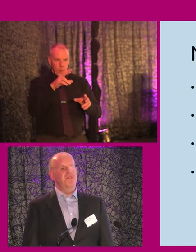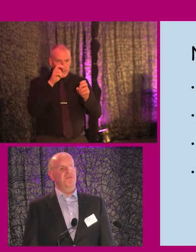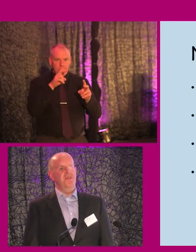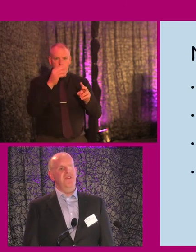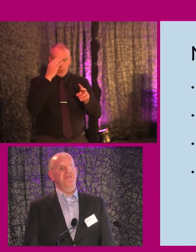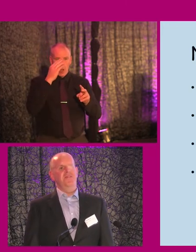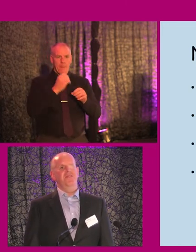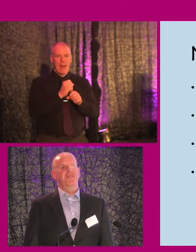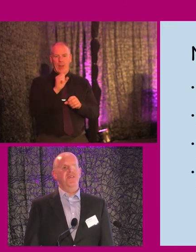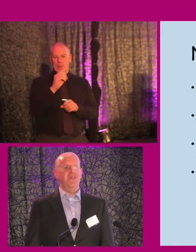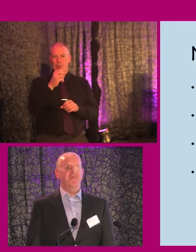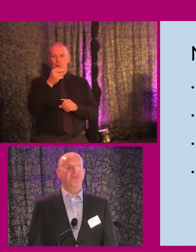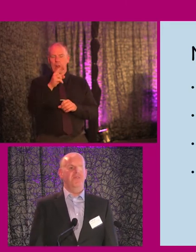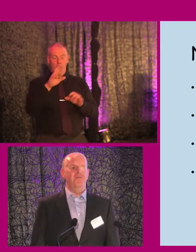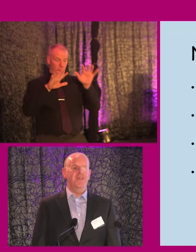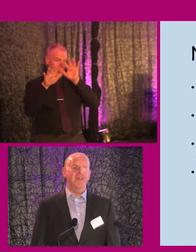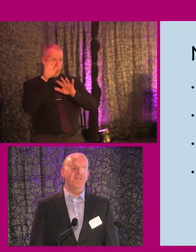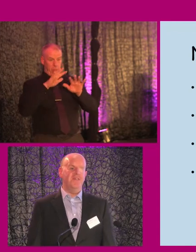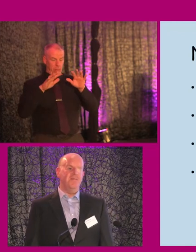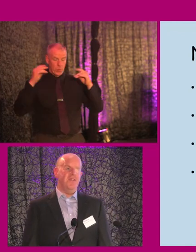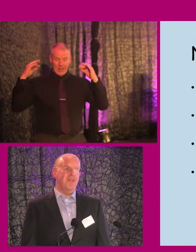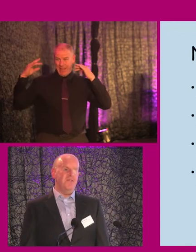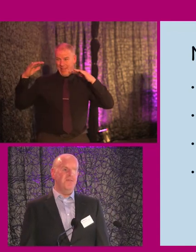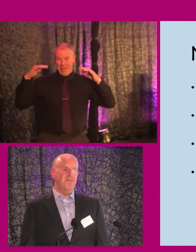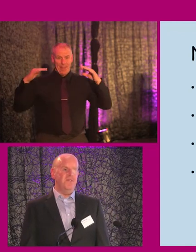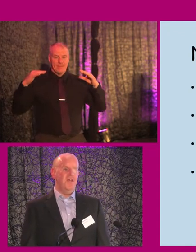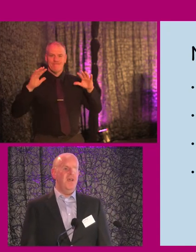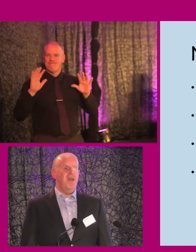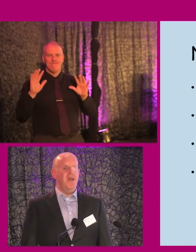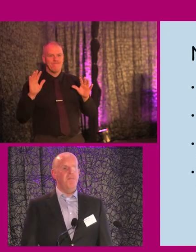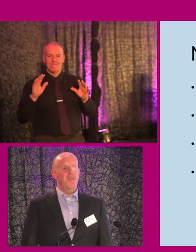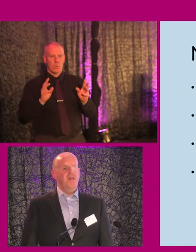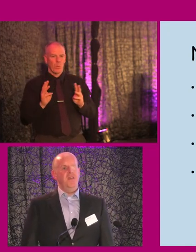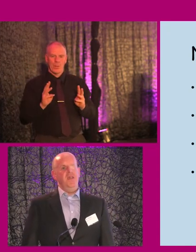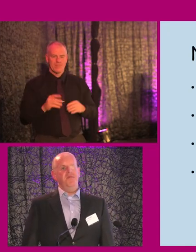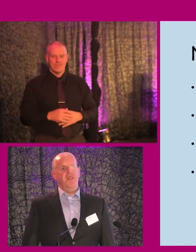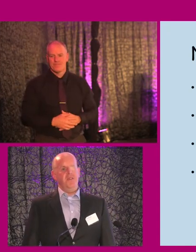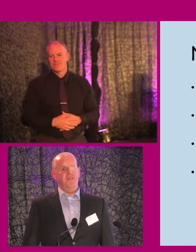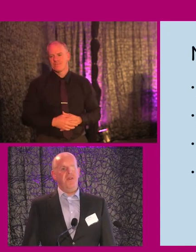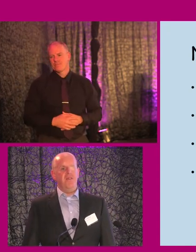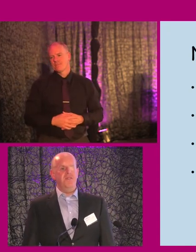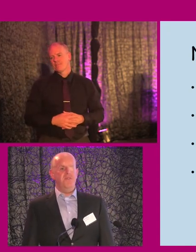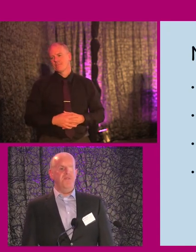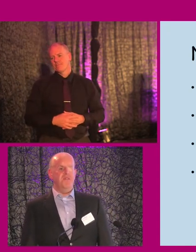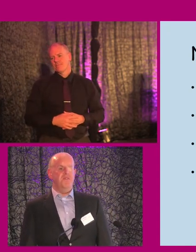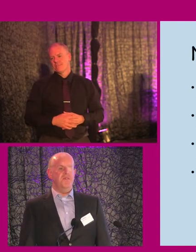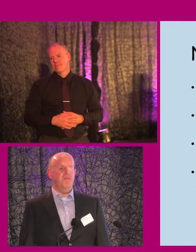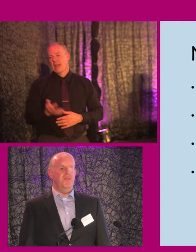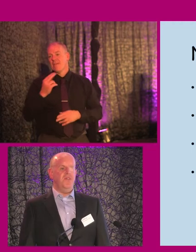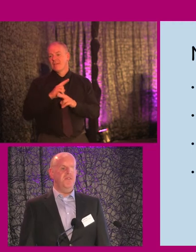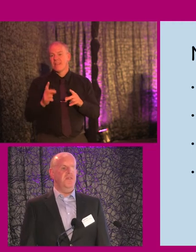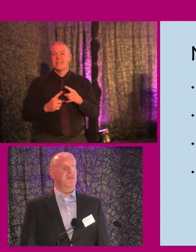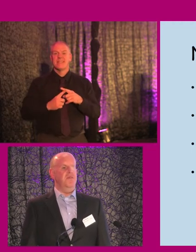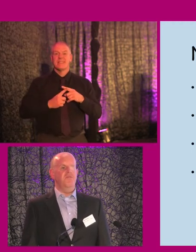My sonar goes goes into haywire when it's in a loud environment. If things aren't different, if there's no